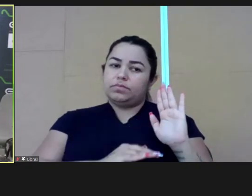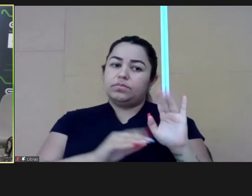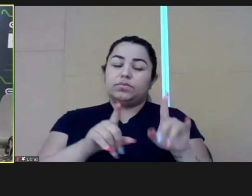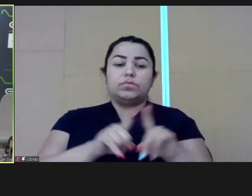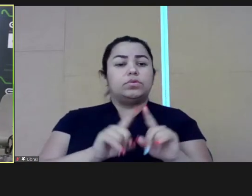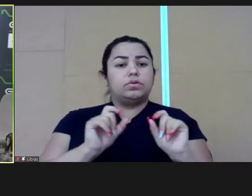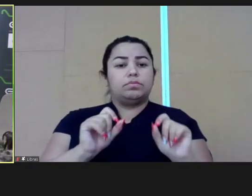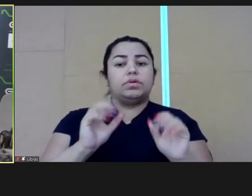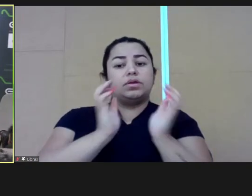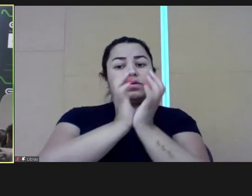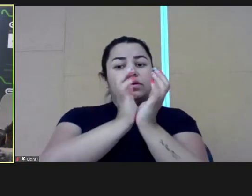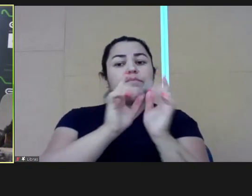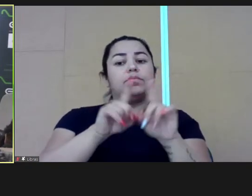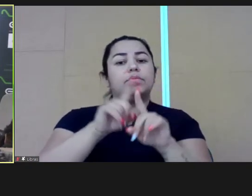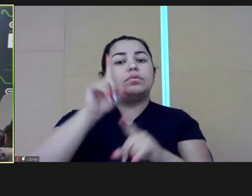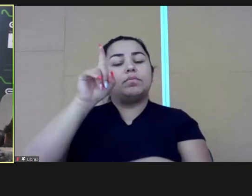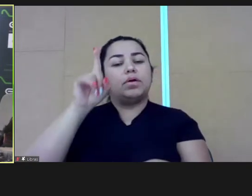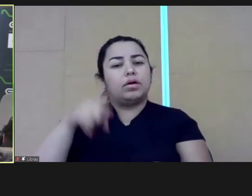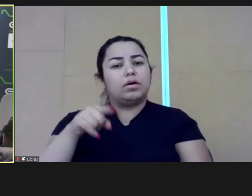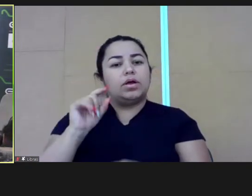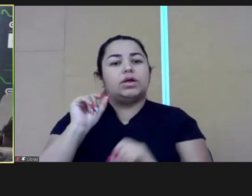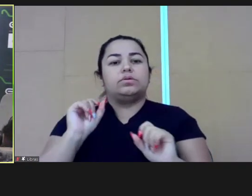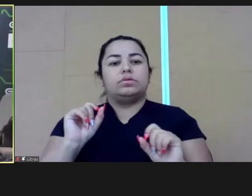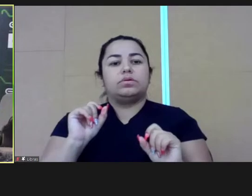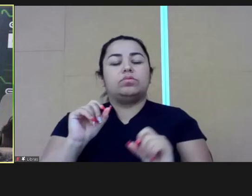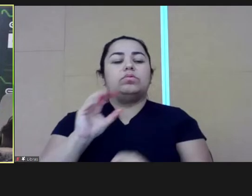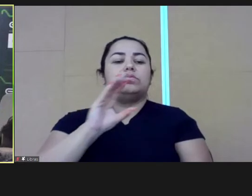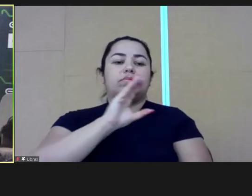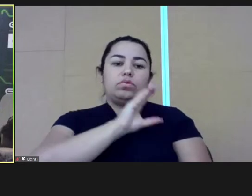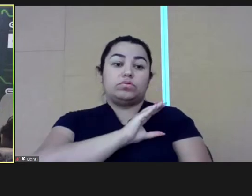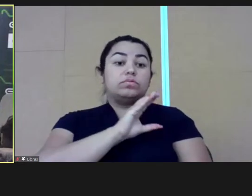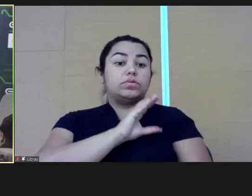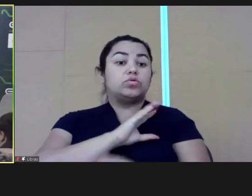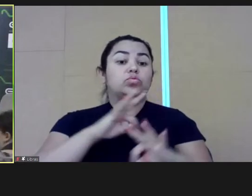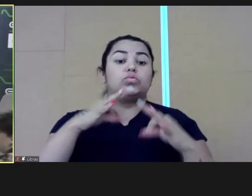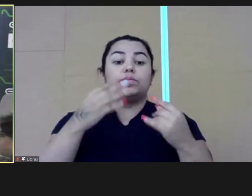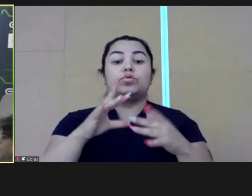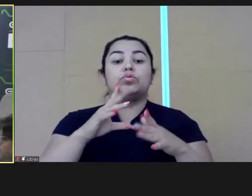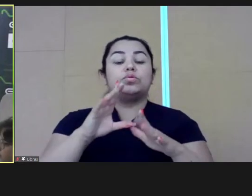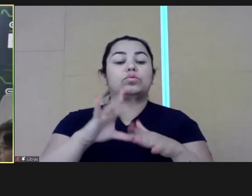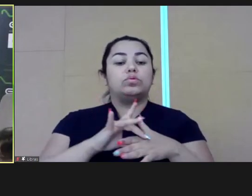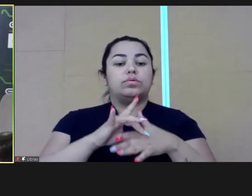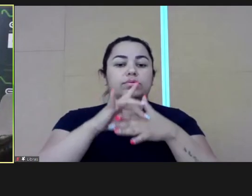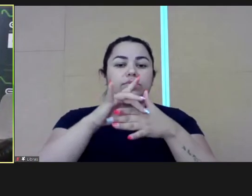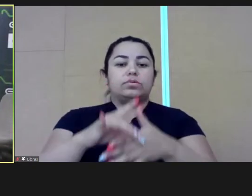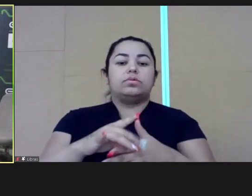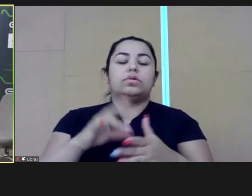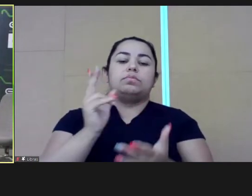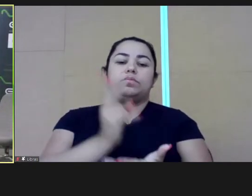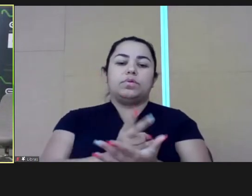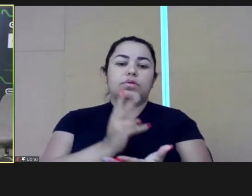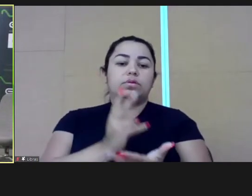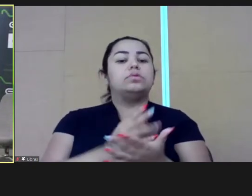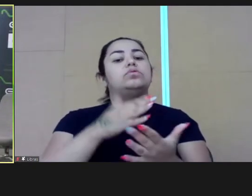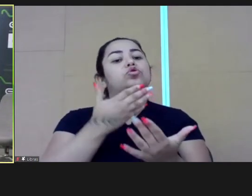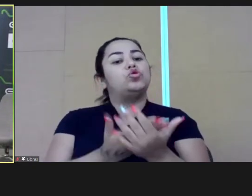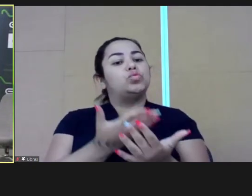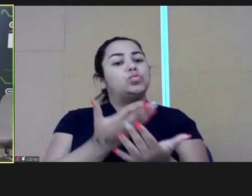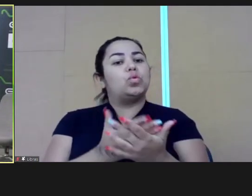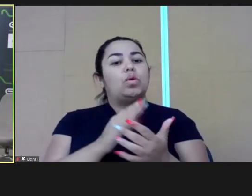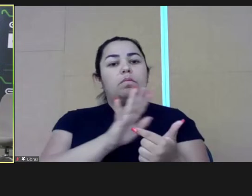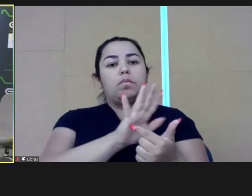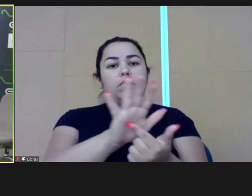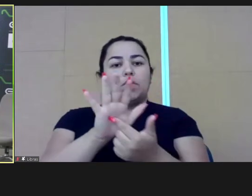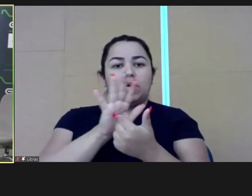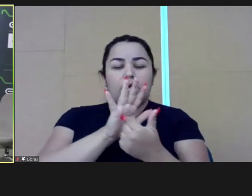And the main term is the relationship with the leaders. The same